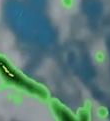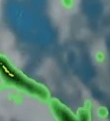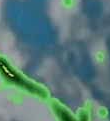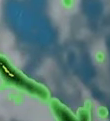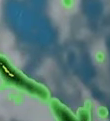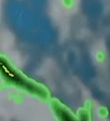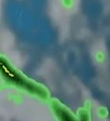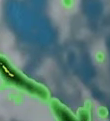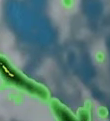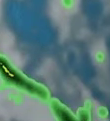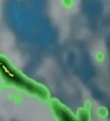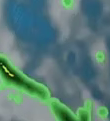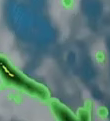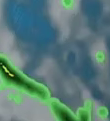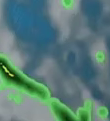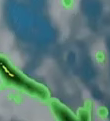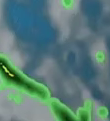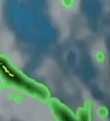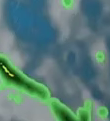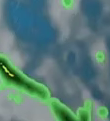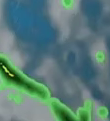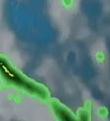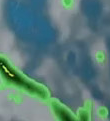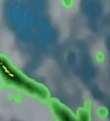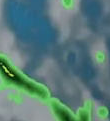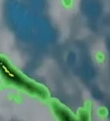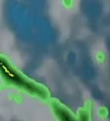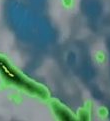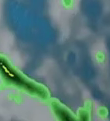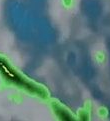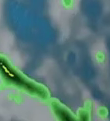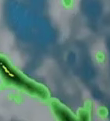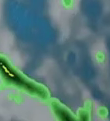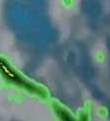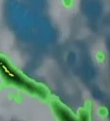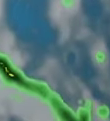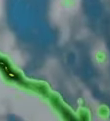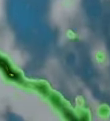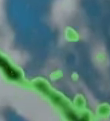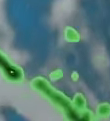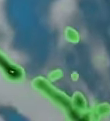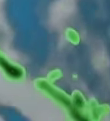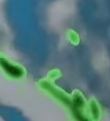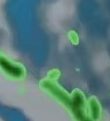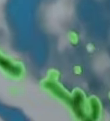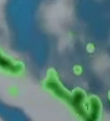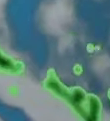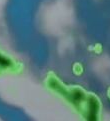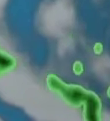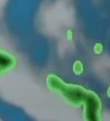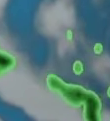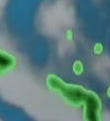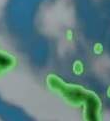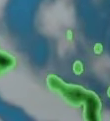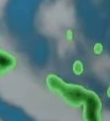And Kwasulu-Natal Now this unsettled weather continues into Friday morning And then throughout the day on Friday We are going